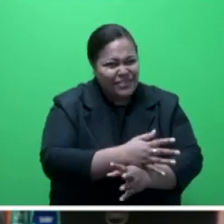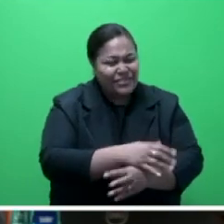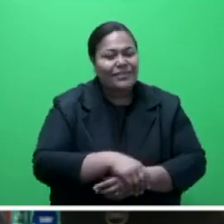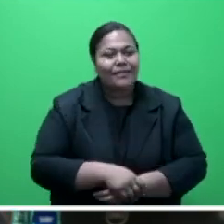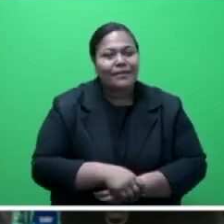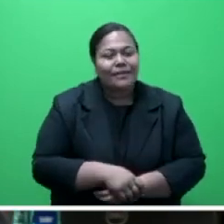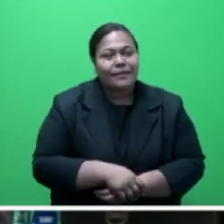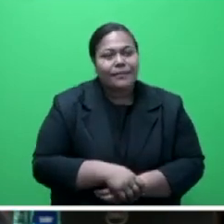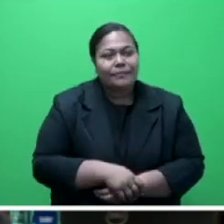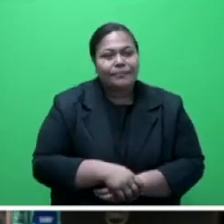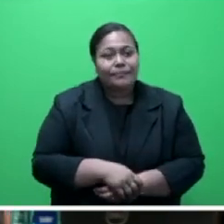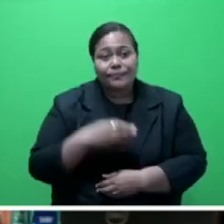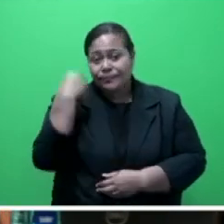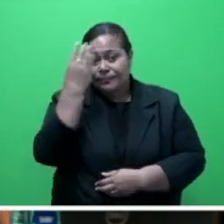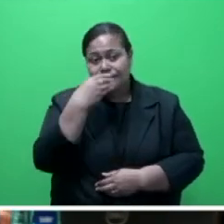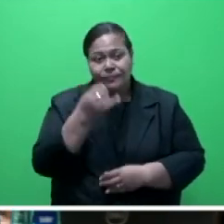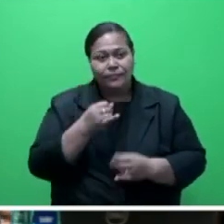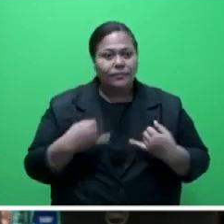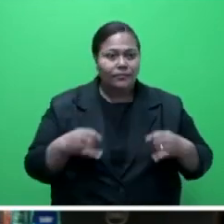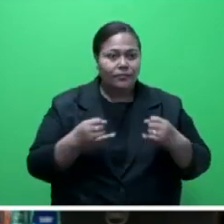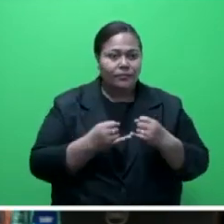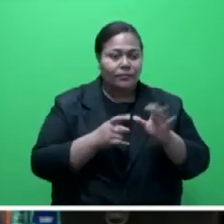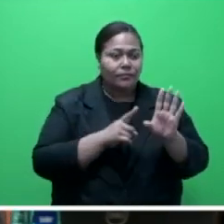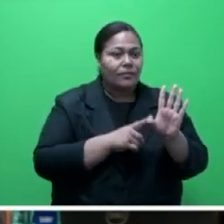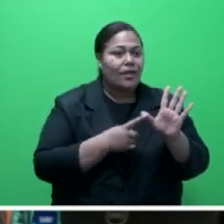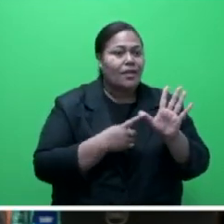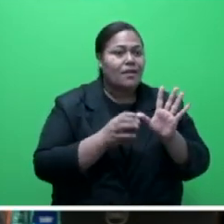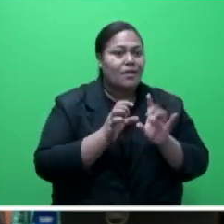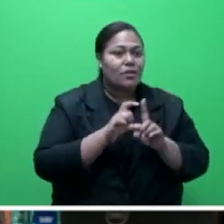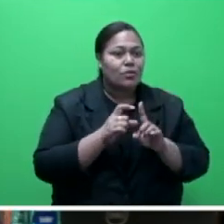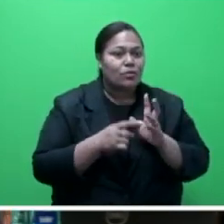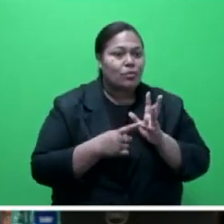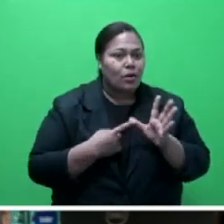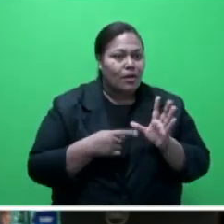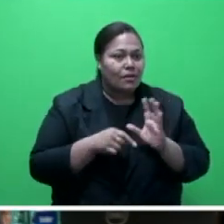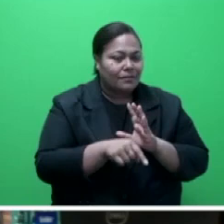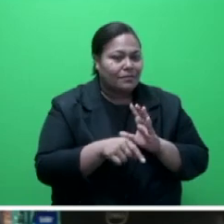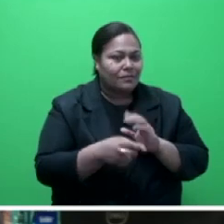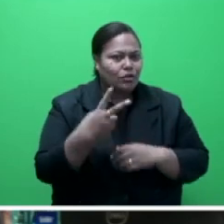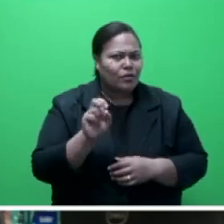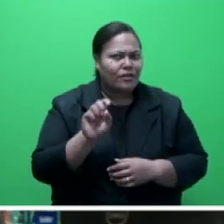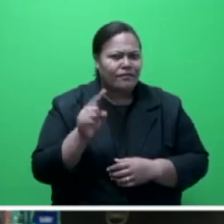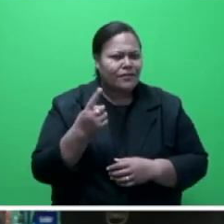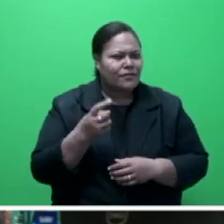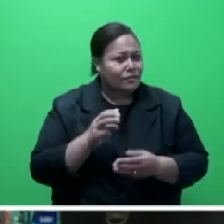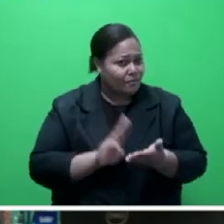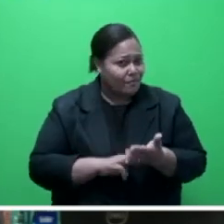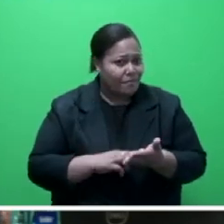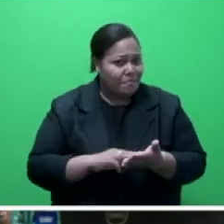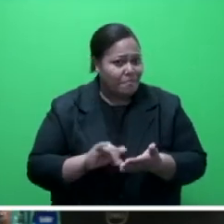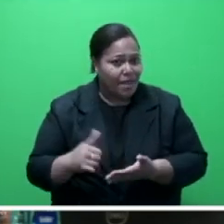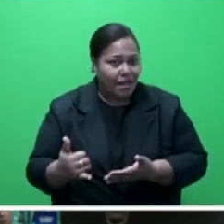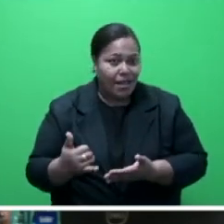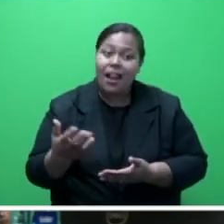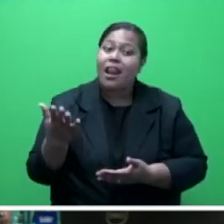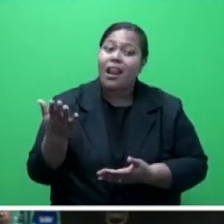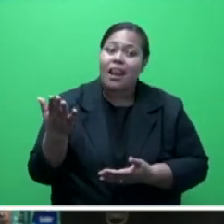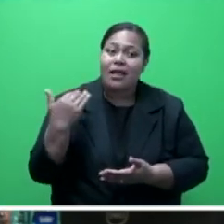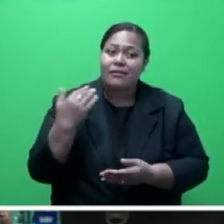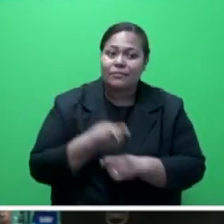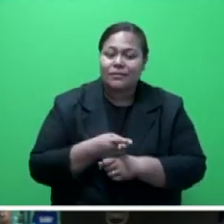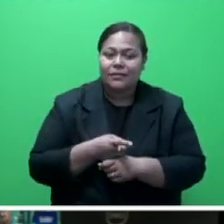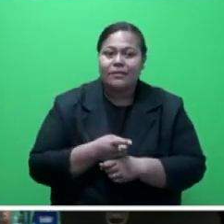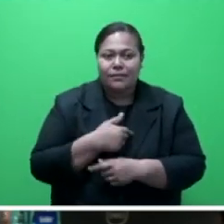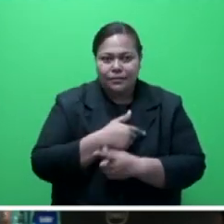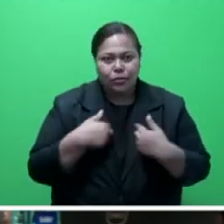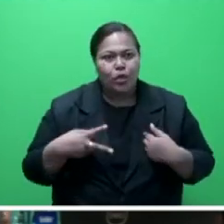we were on the beautiful island of Yandua and Yandua Tamba on the 21st of May last week to launch the iguana conservation policy